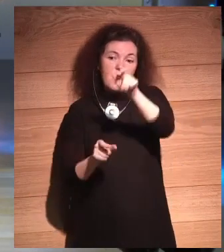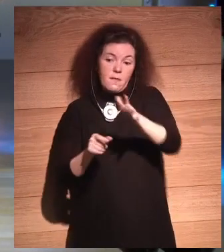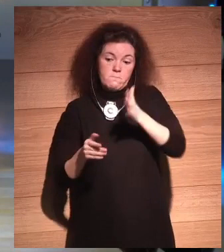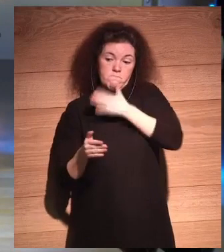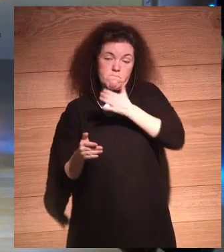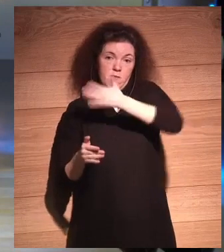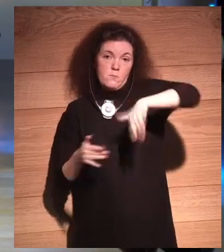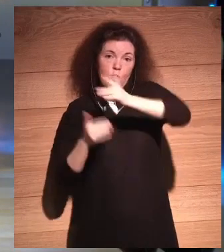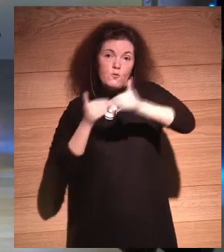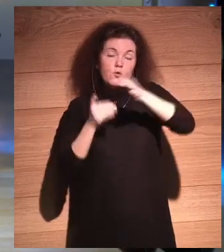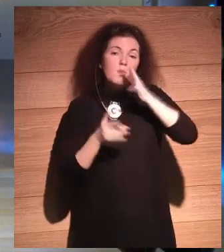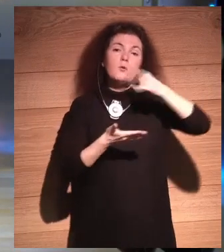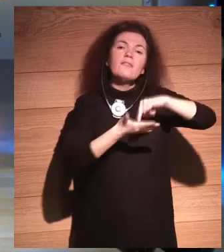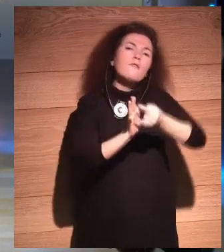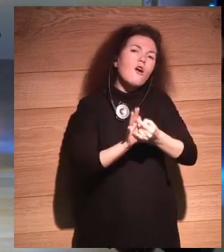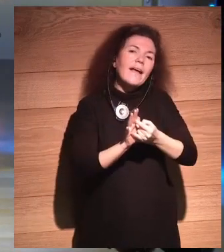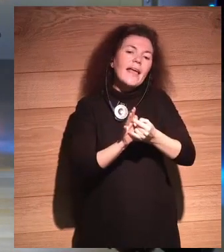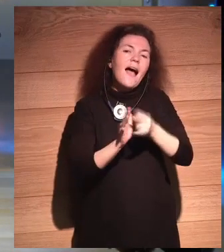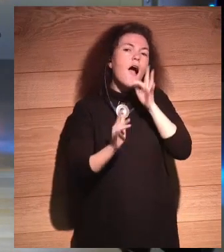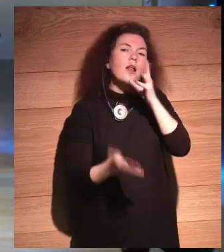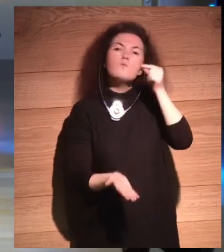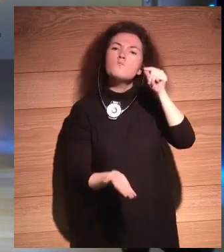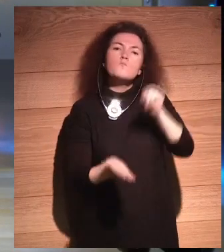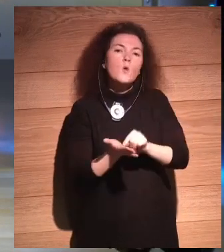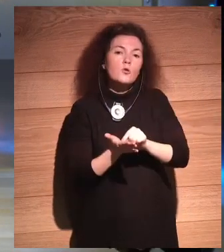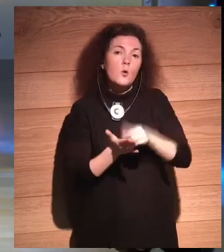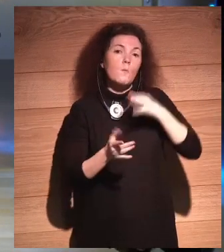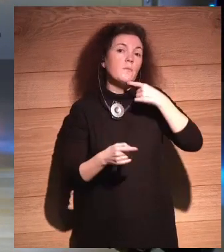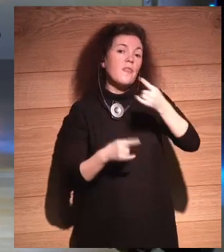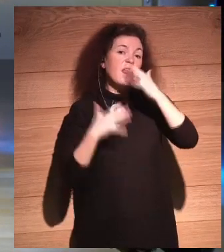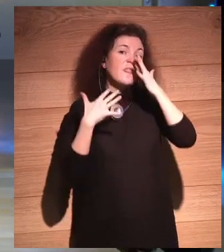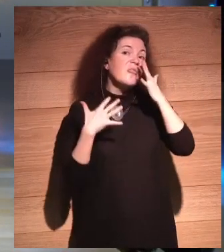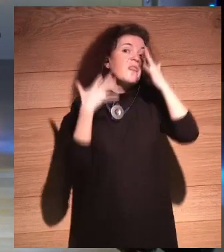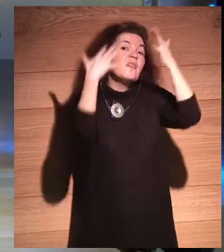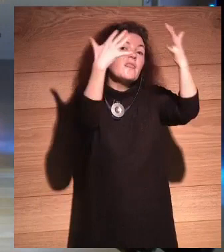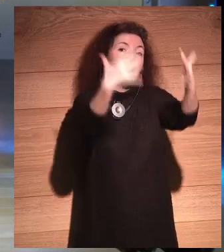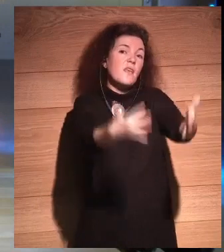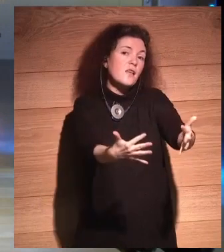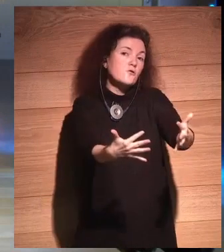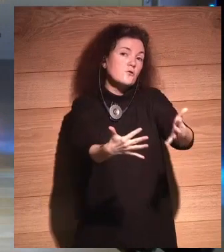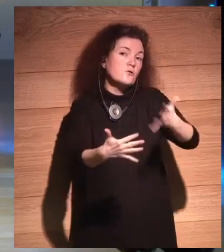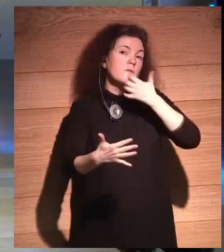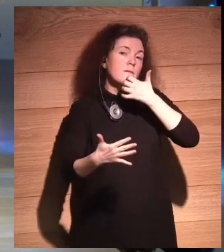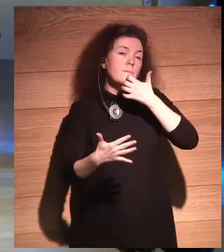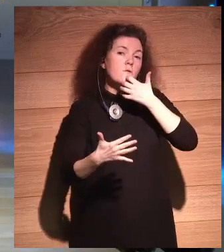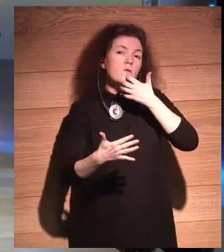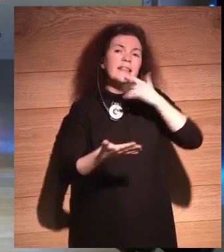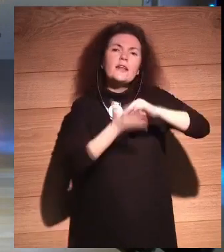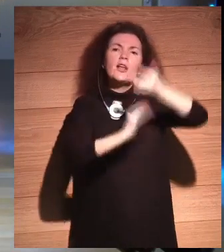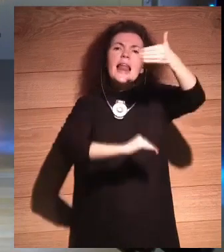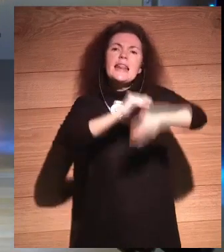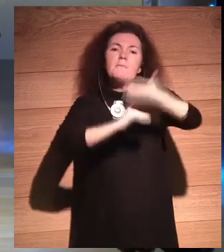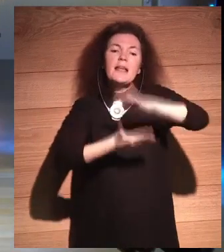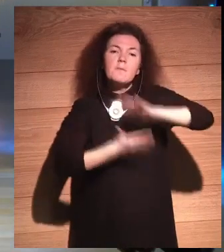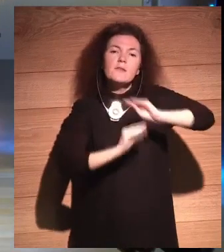technology is now at the point to where we can say in 10 years, it will be unlimited in what it can do. I mean,